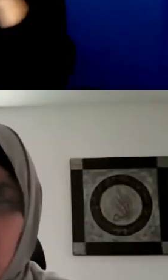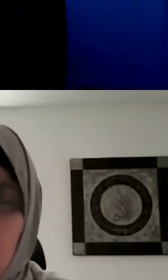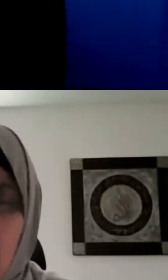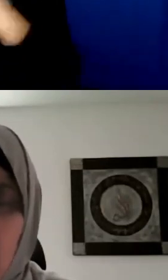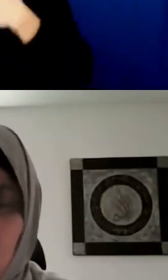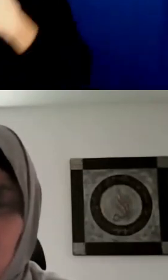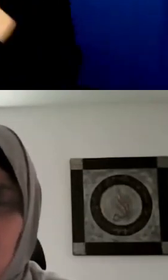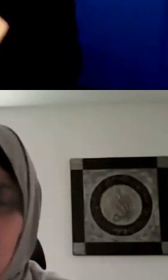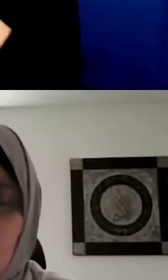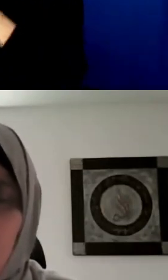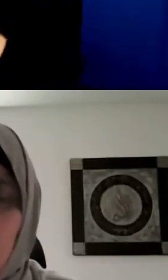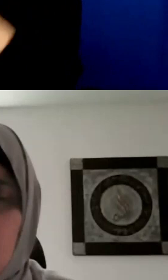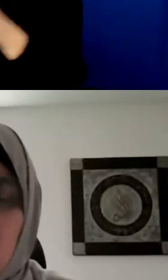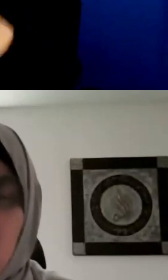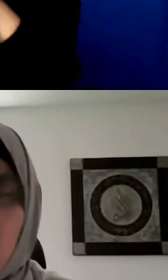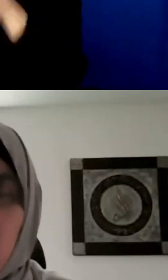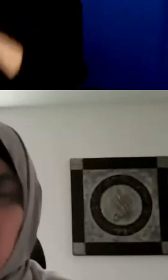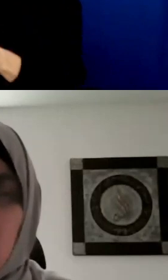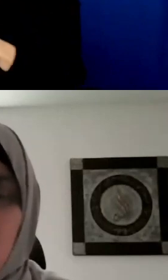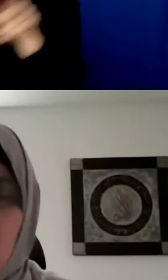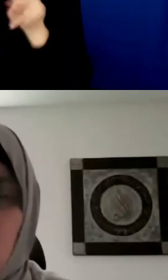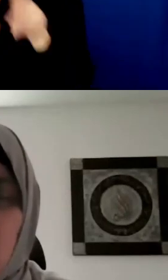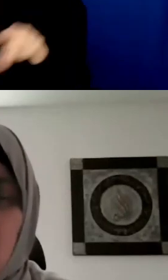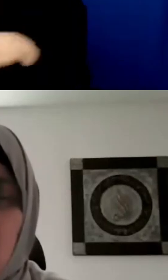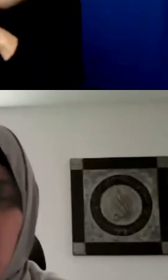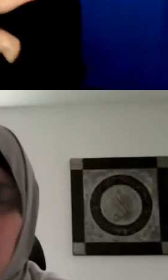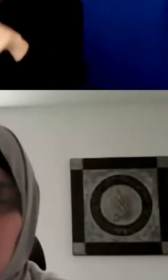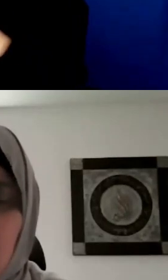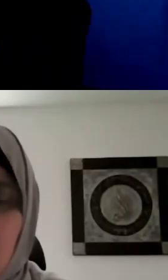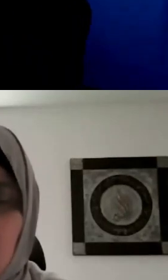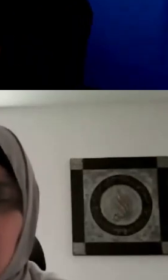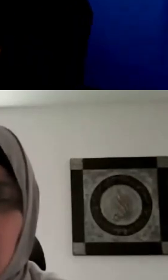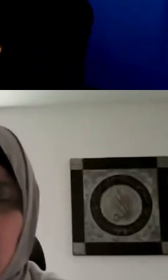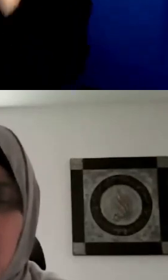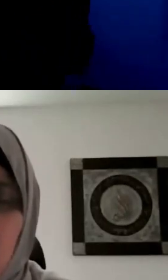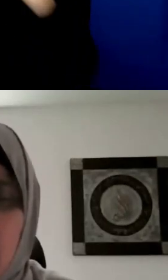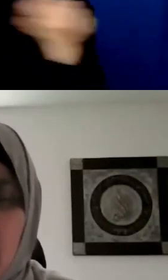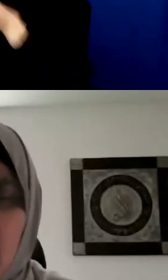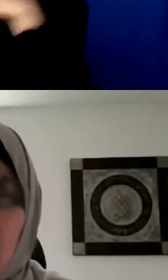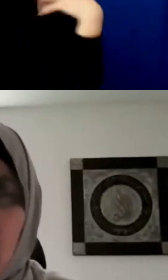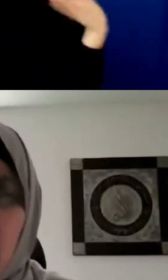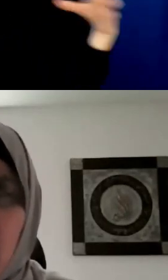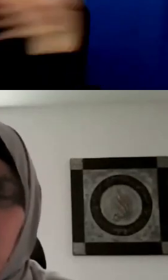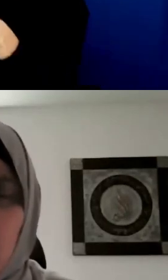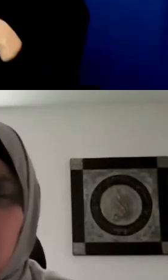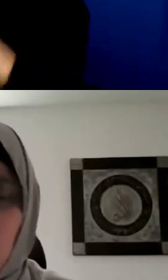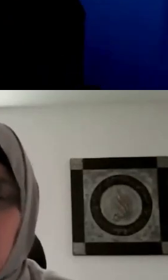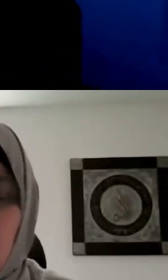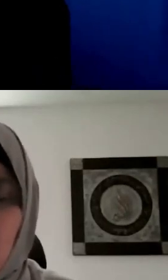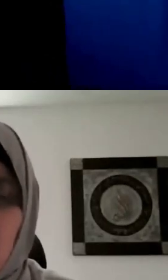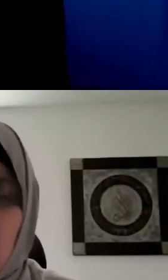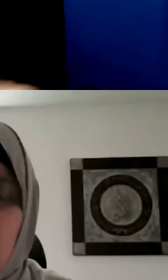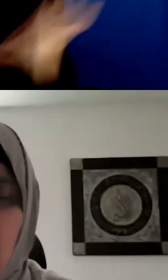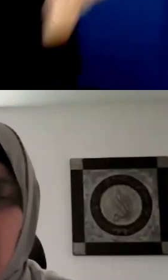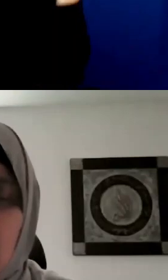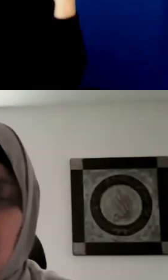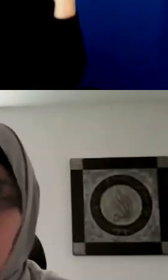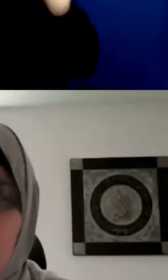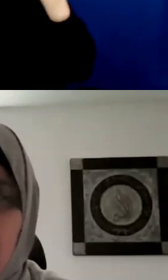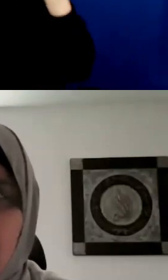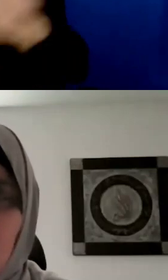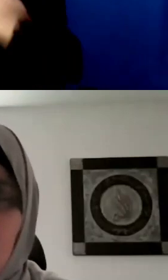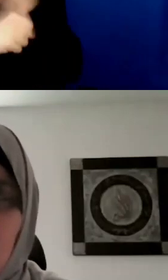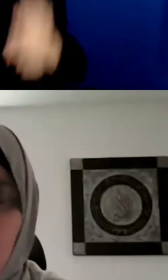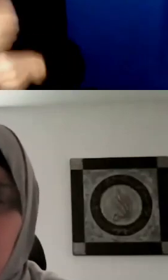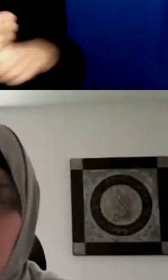emerged after the throne speech of 2020 of the Canada Disability Benefit, which we have seen make